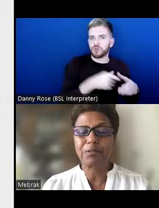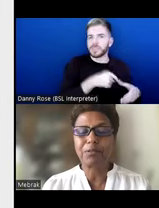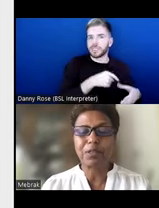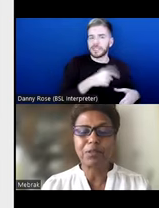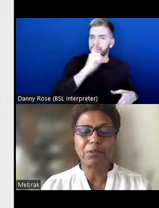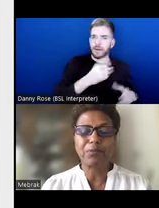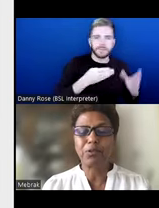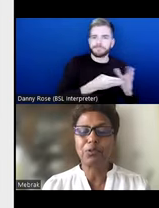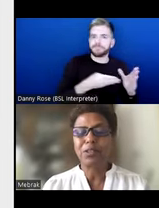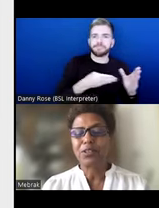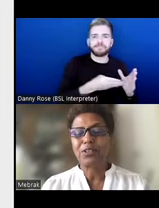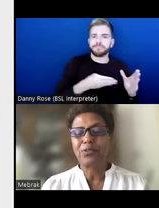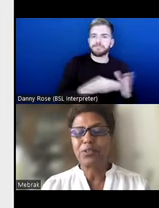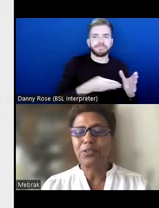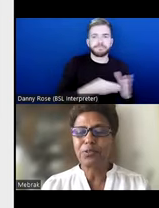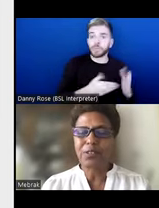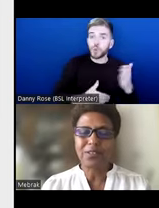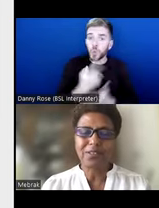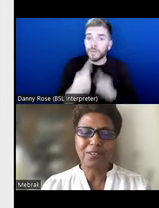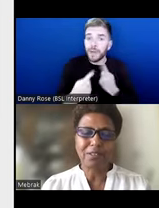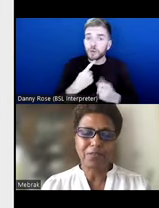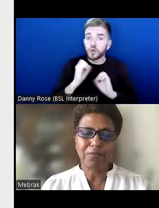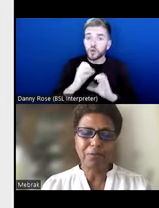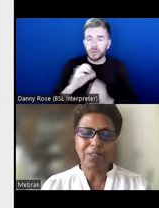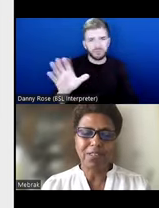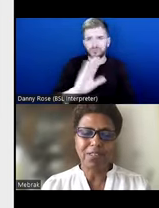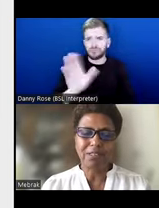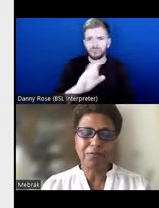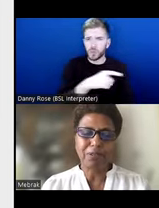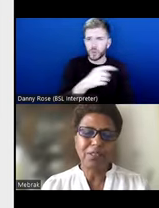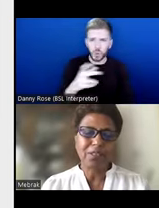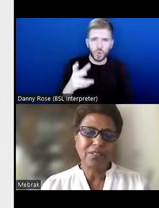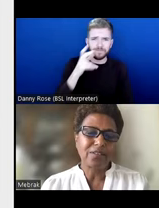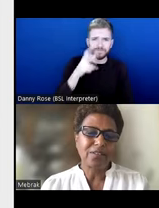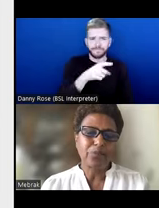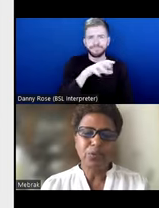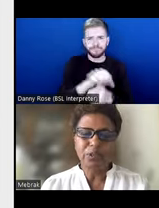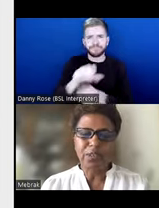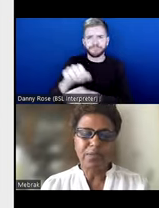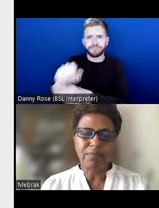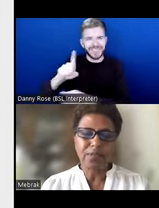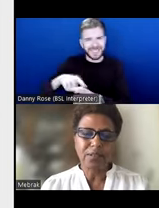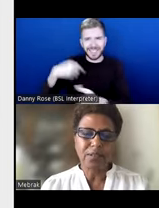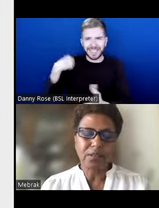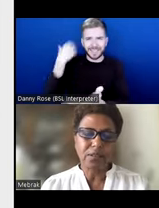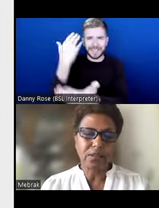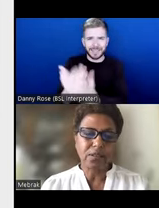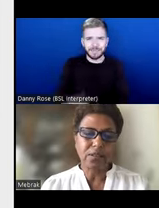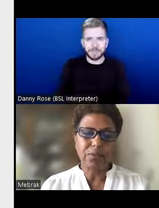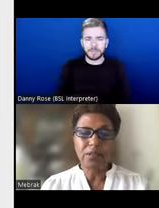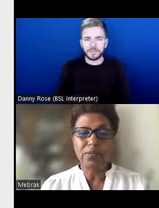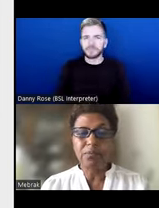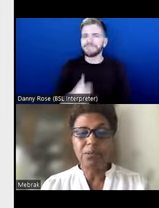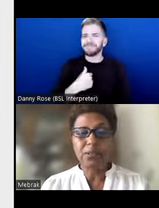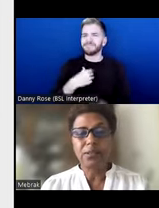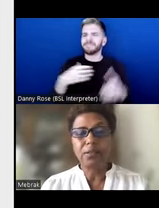telling you something new. I'm sure you've heard of this for many years, but as a small research and